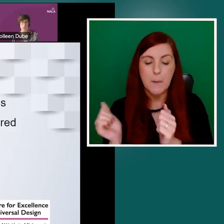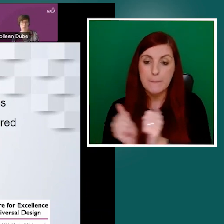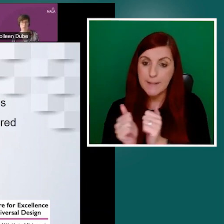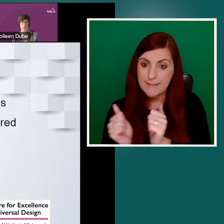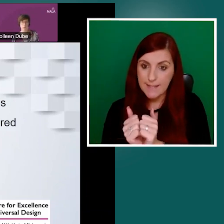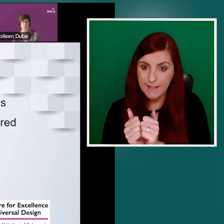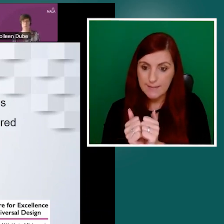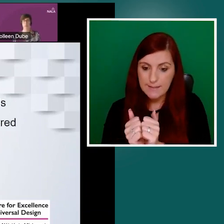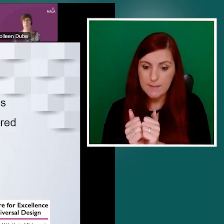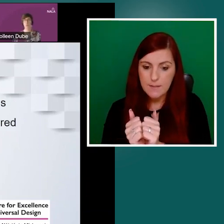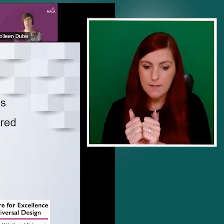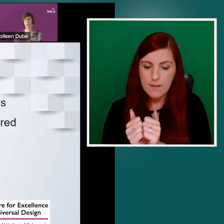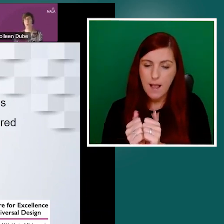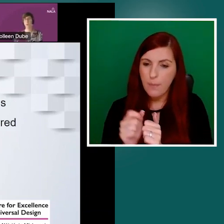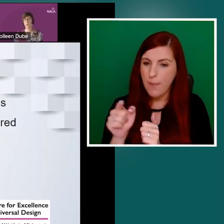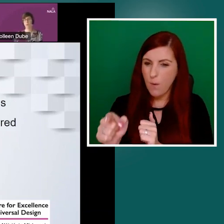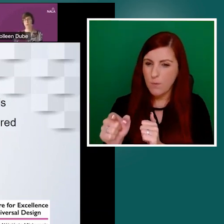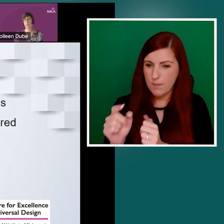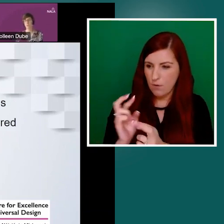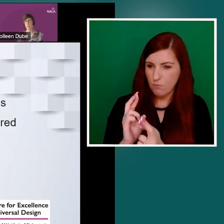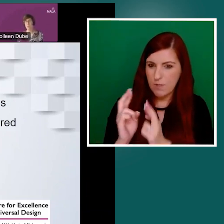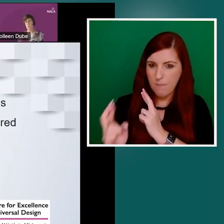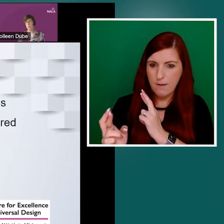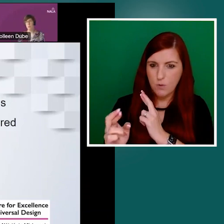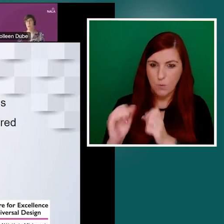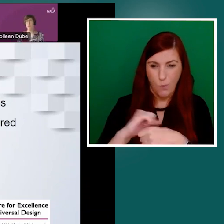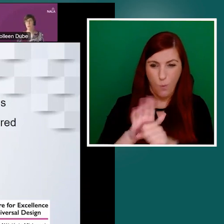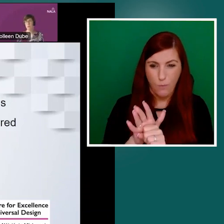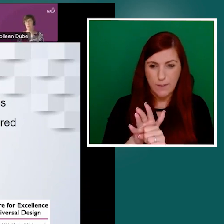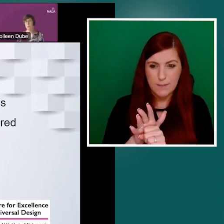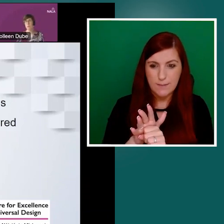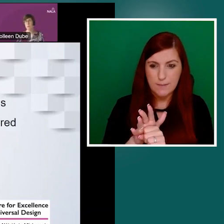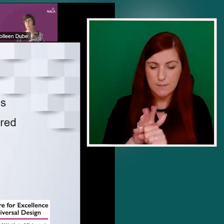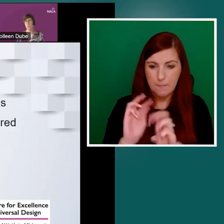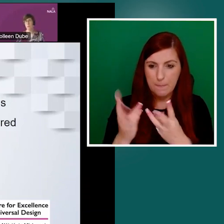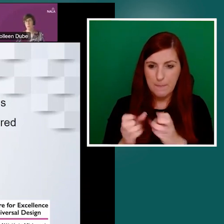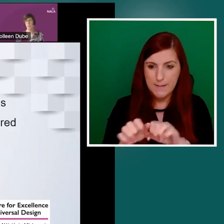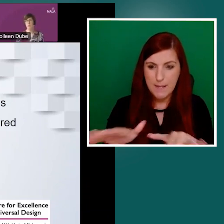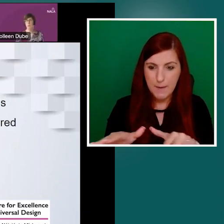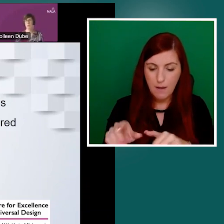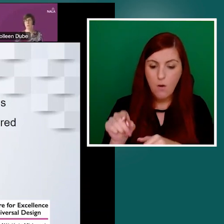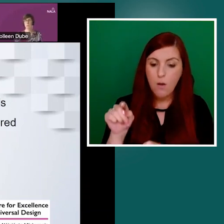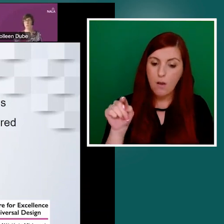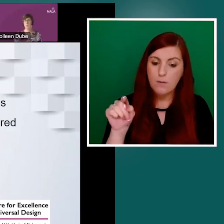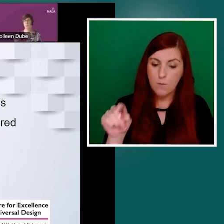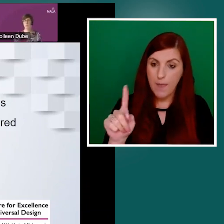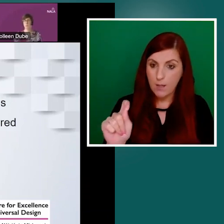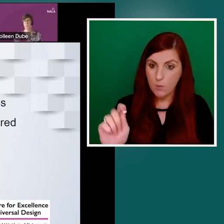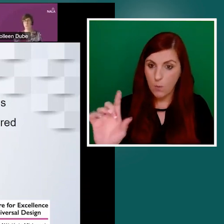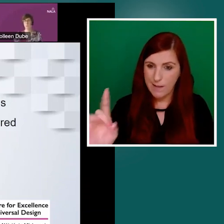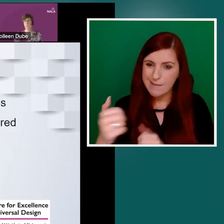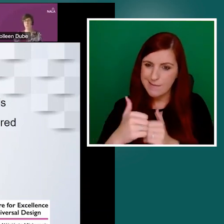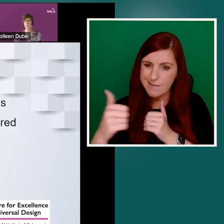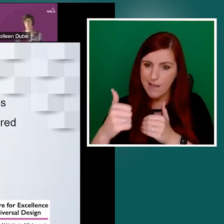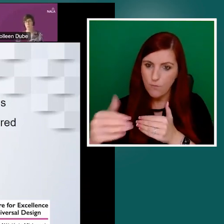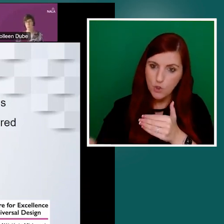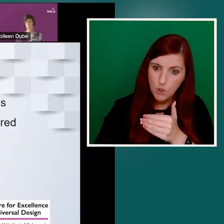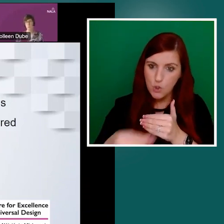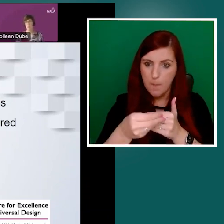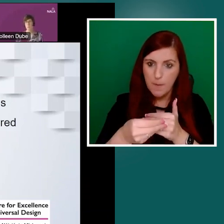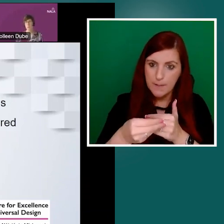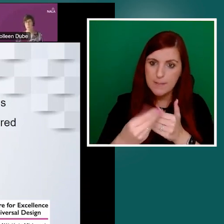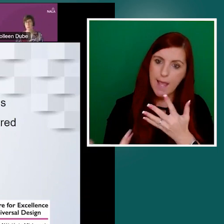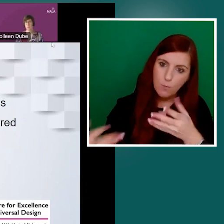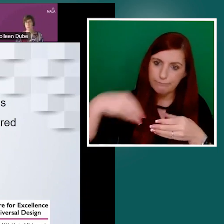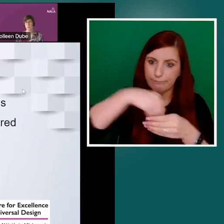So that toolkit was a separate supplement has now been integrated into this update. And it also shows there that we've